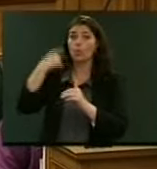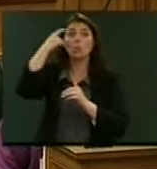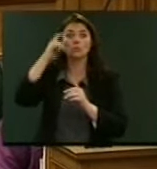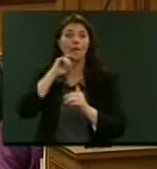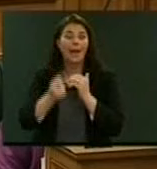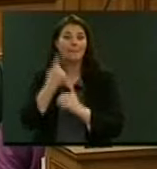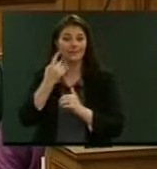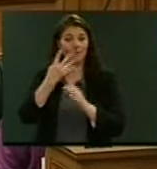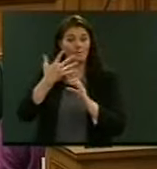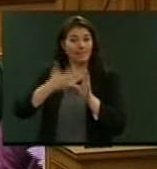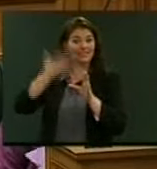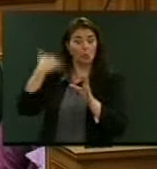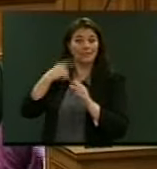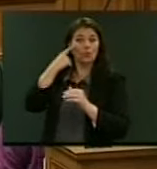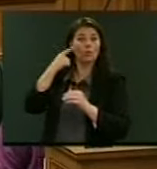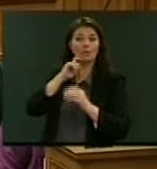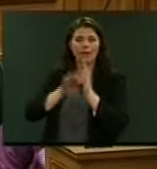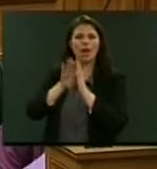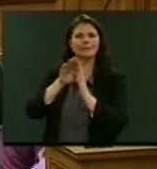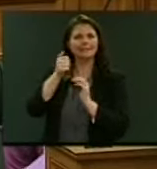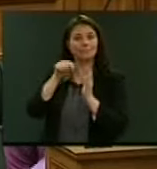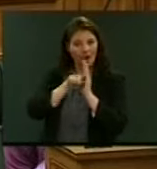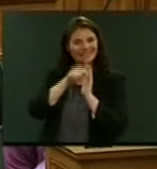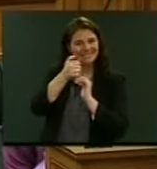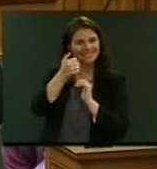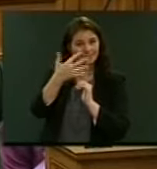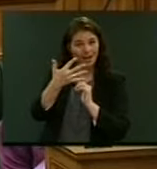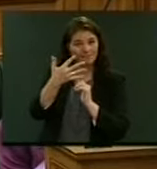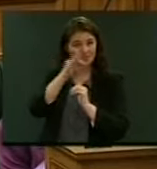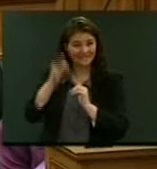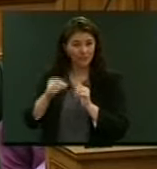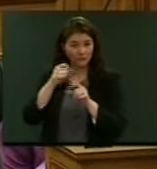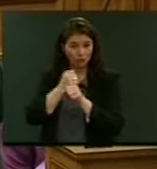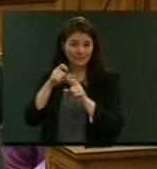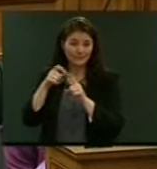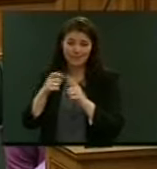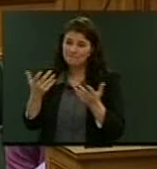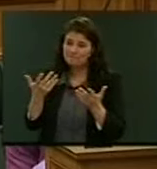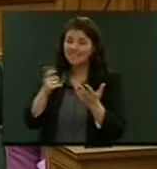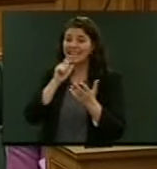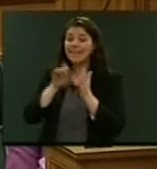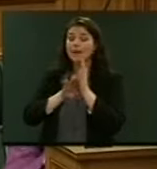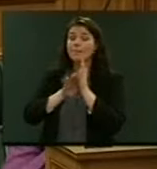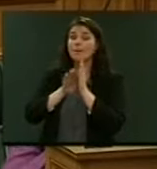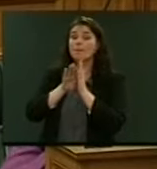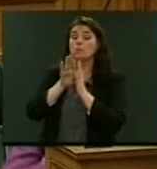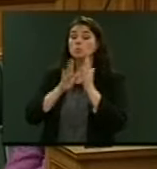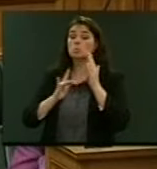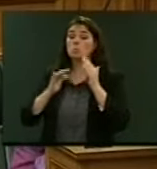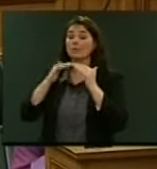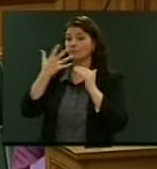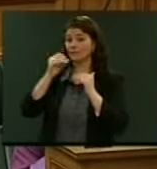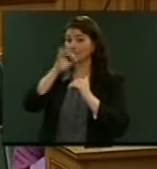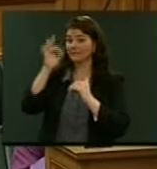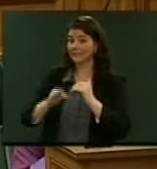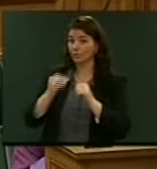just four or five years ago to minus 65% of GDP. And if it improved further to somewhere around 50%,